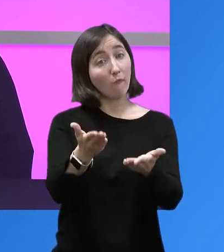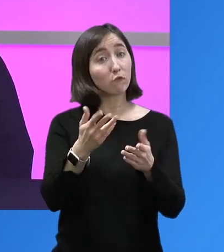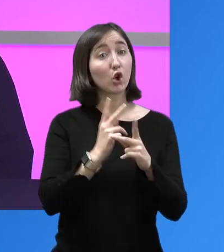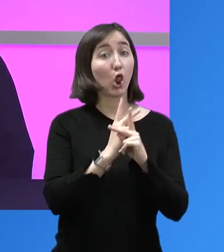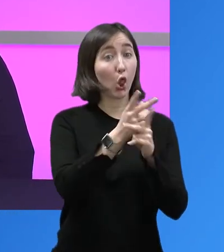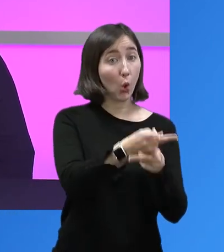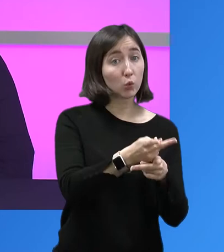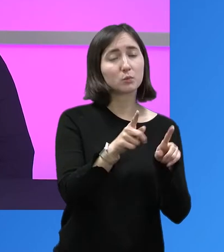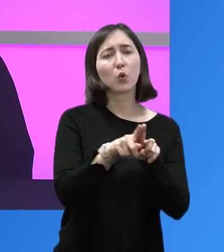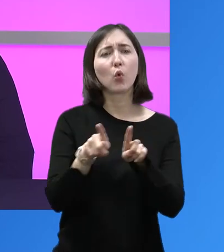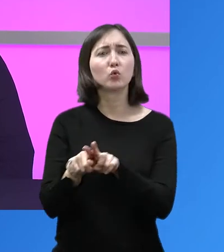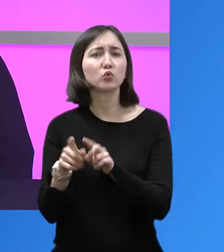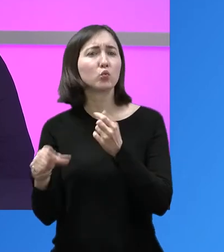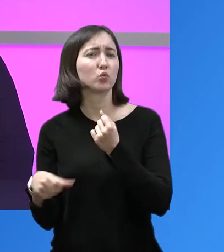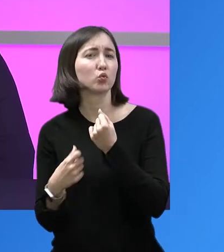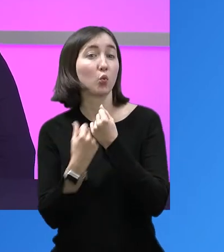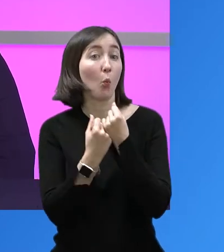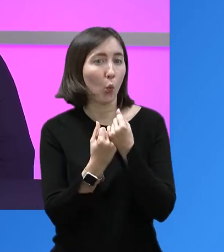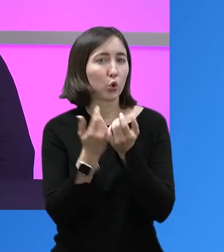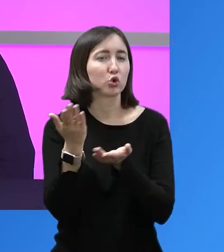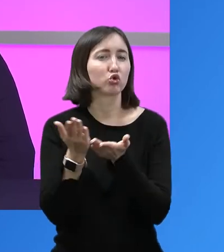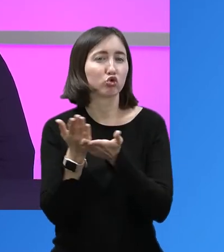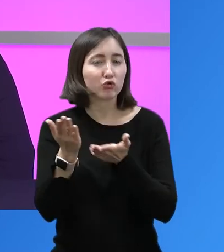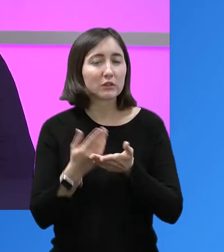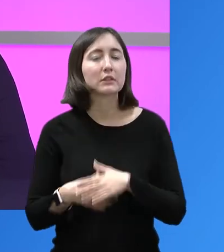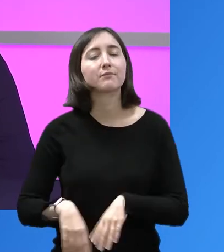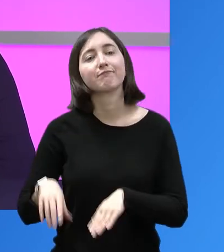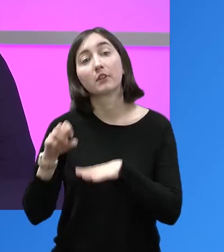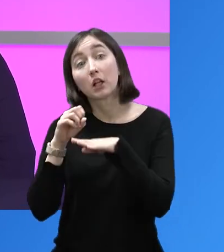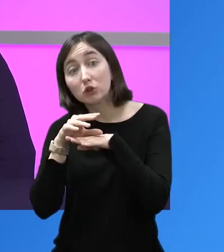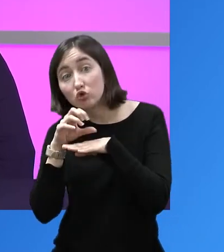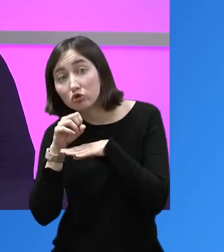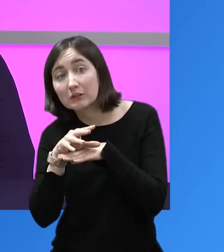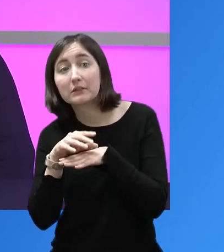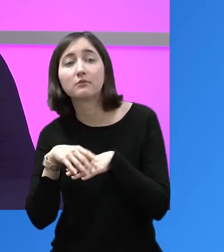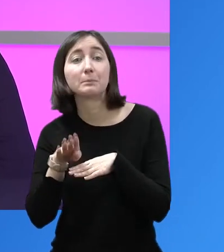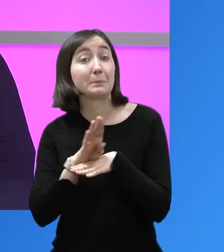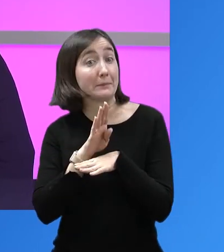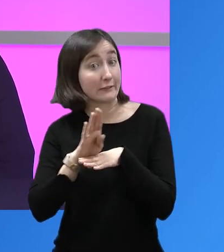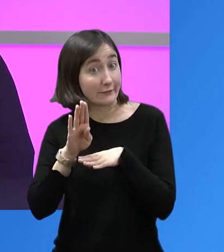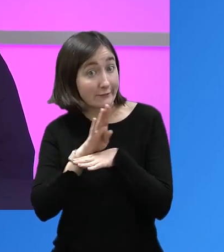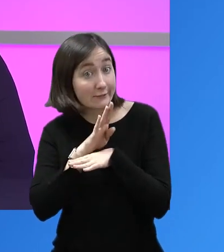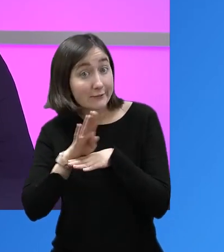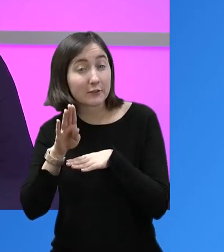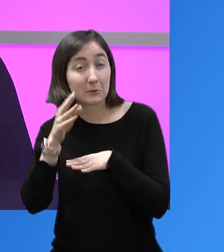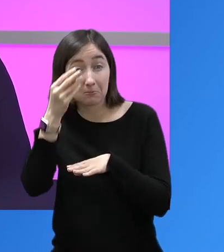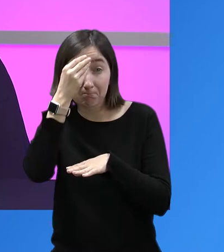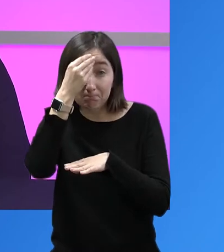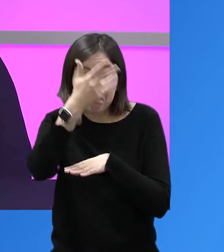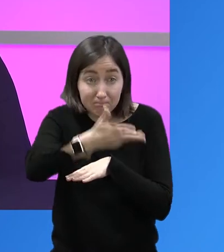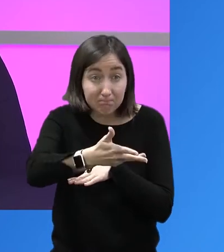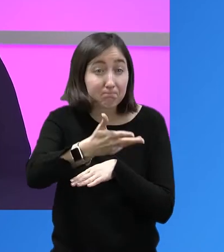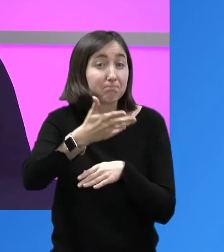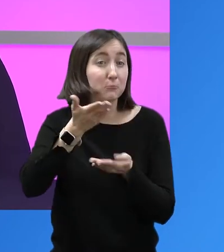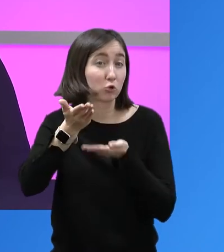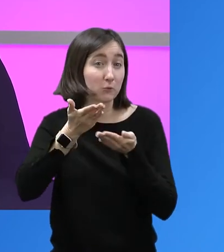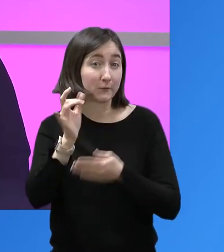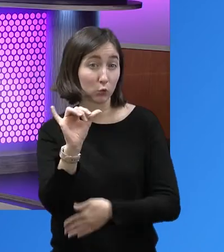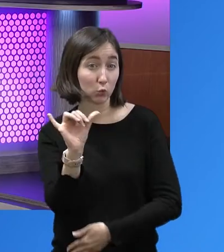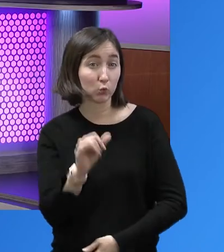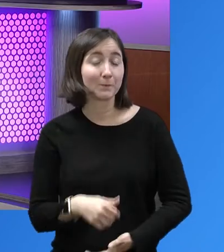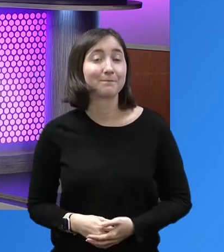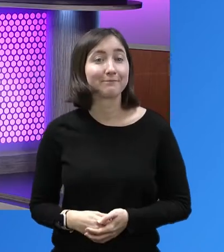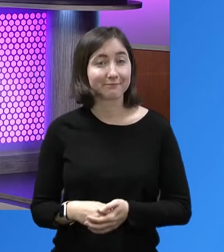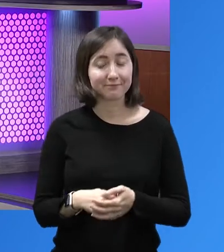offer the loans, but we also offer those support services, those consulting and business advising services. That's right.